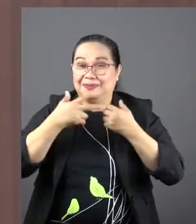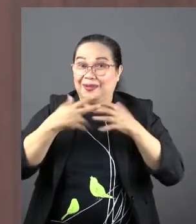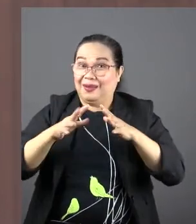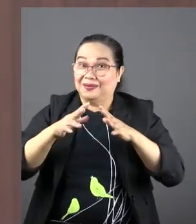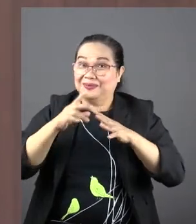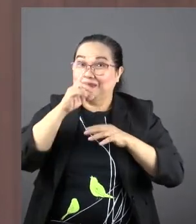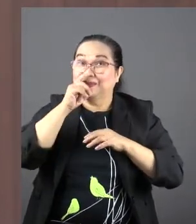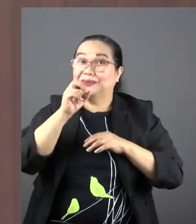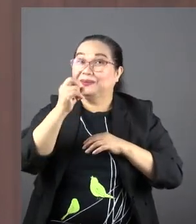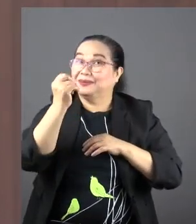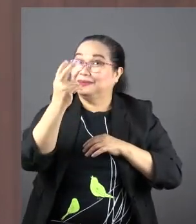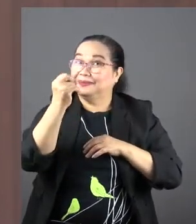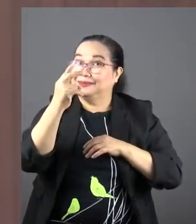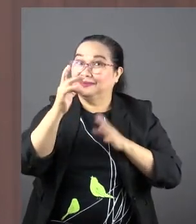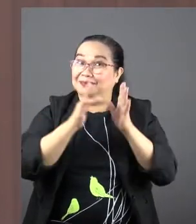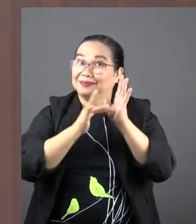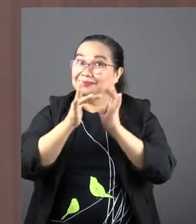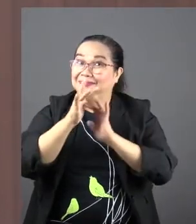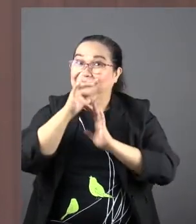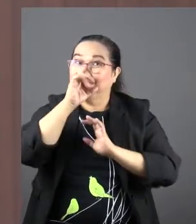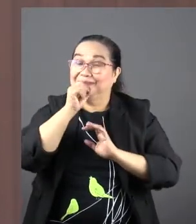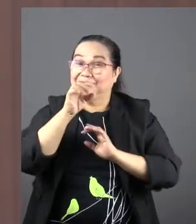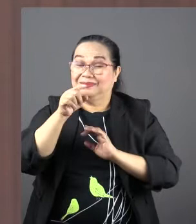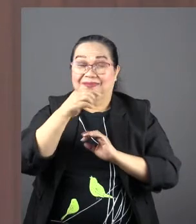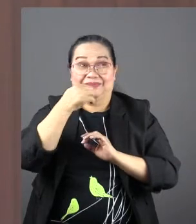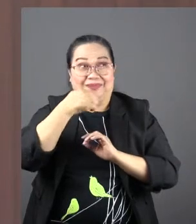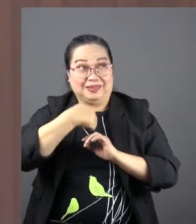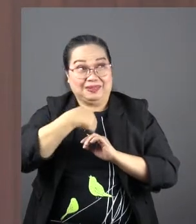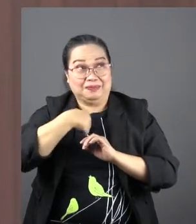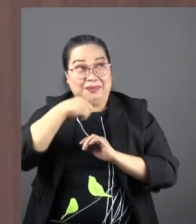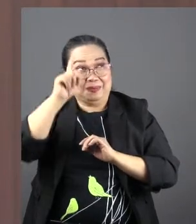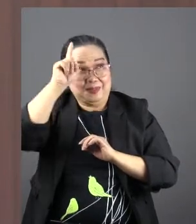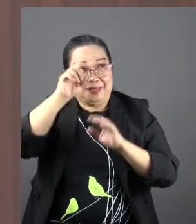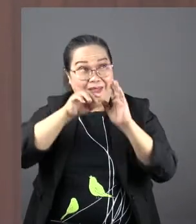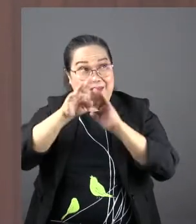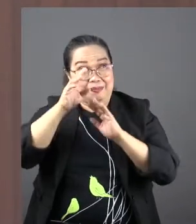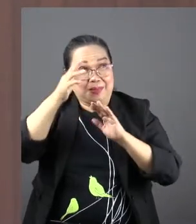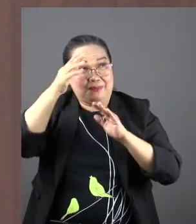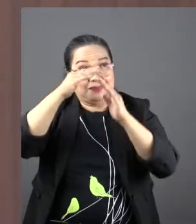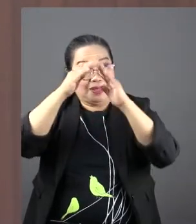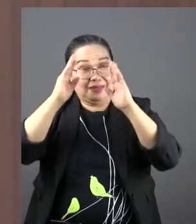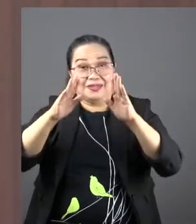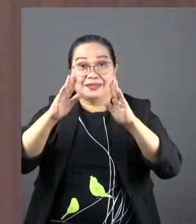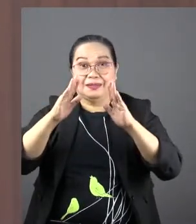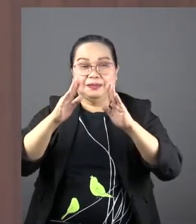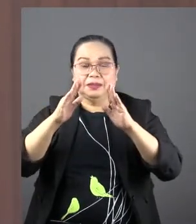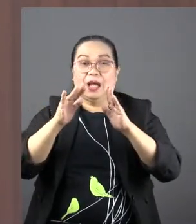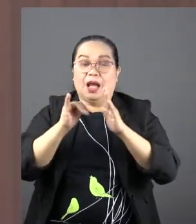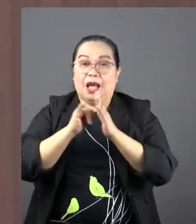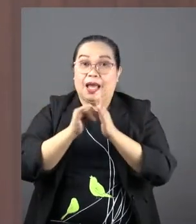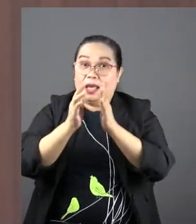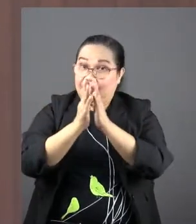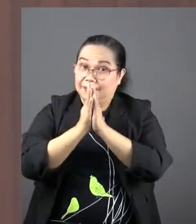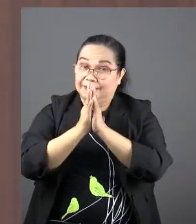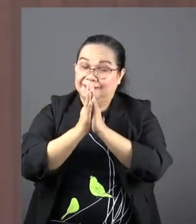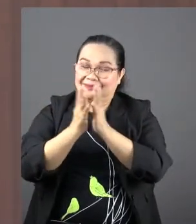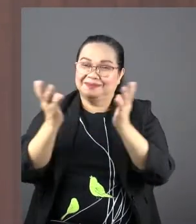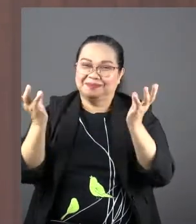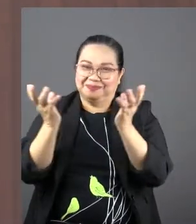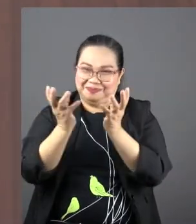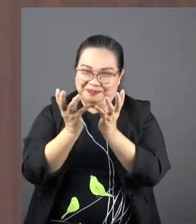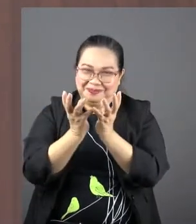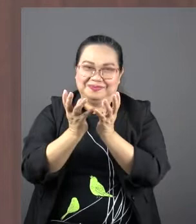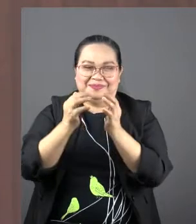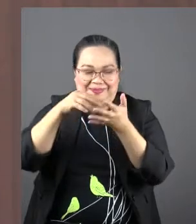Jesus told her, Did you not know I must be in my father's house? Let's ask the Lord to guide our study today